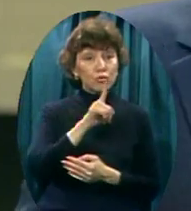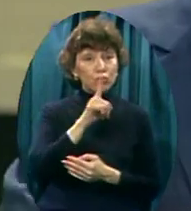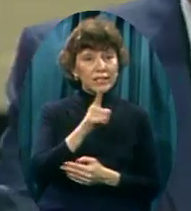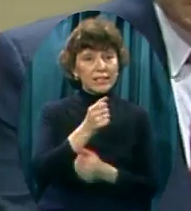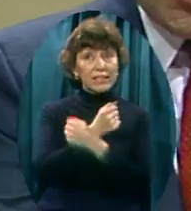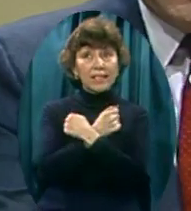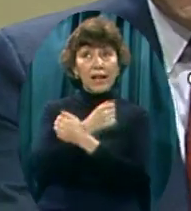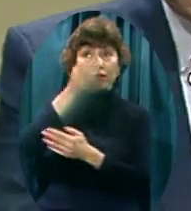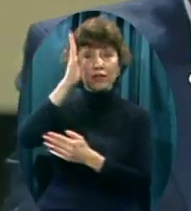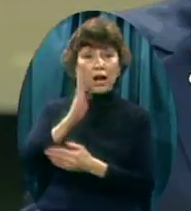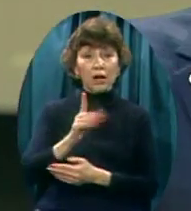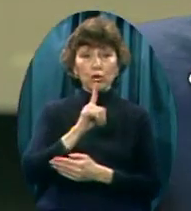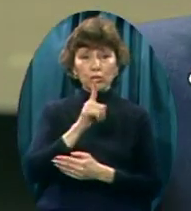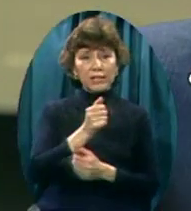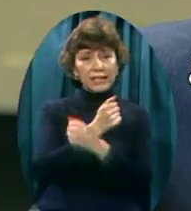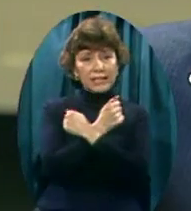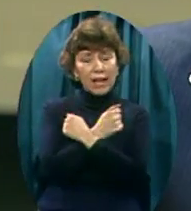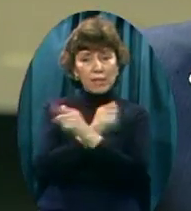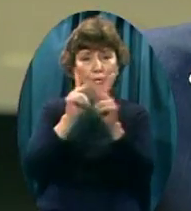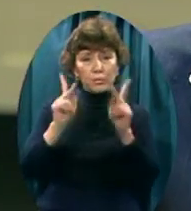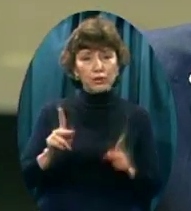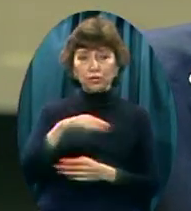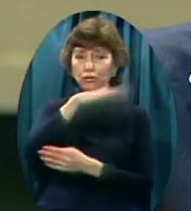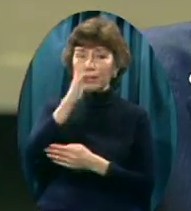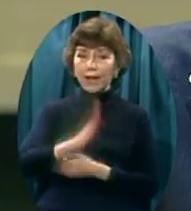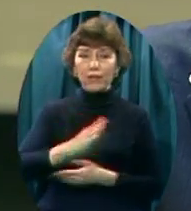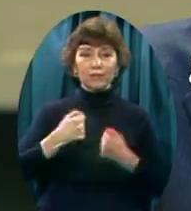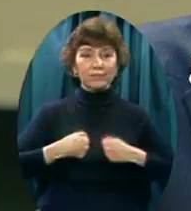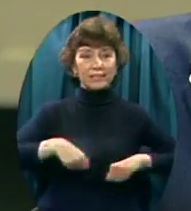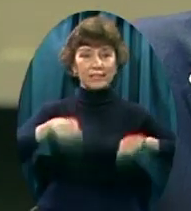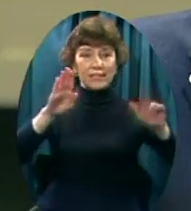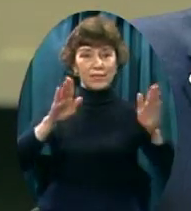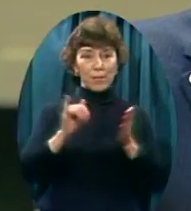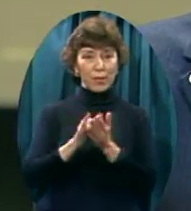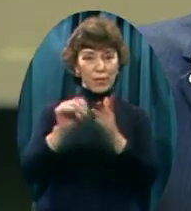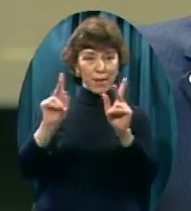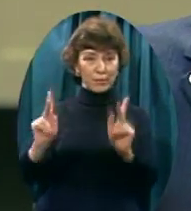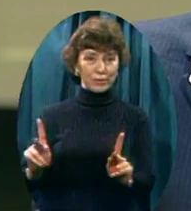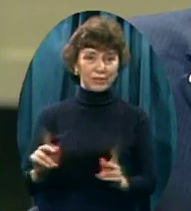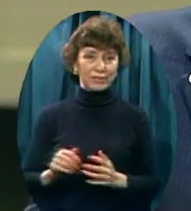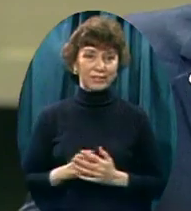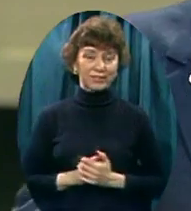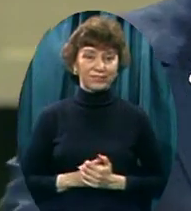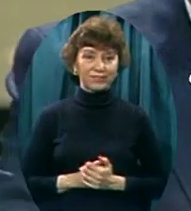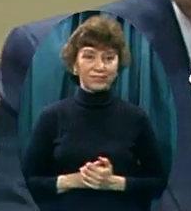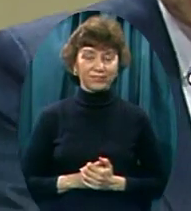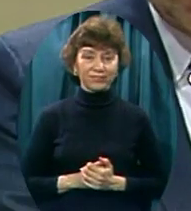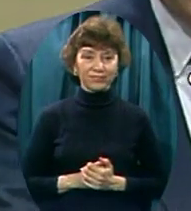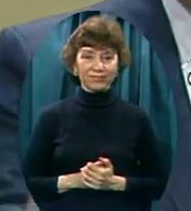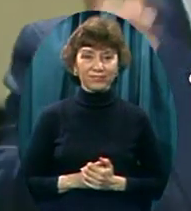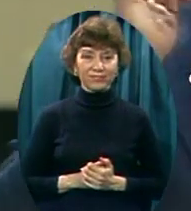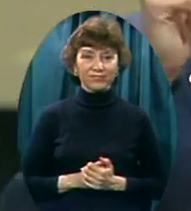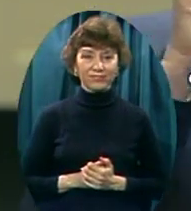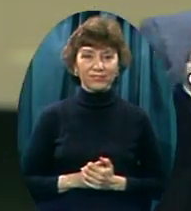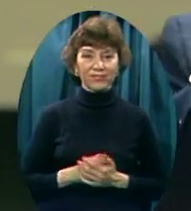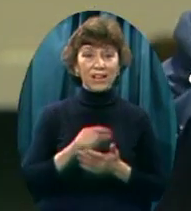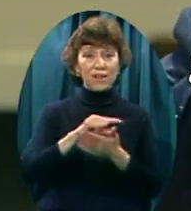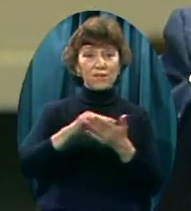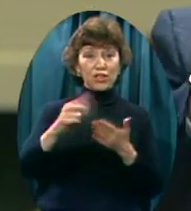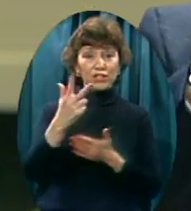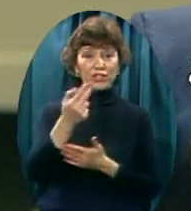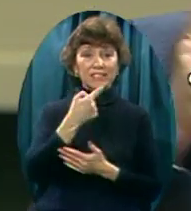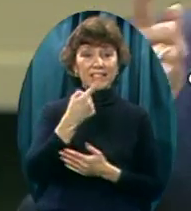Notice the Indestructibility of love Verses 8 through 13 I don't have time To read all of that But I will read Verse 13 And now